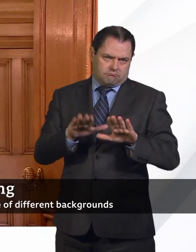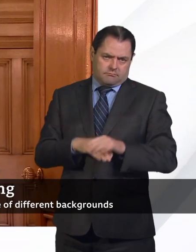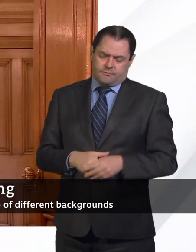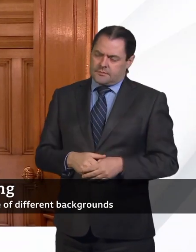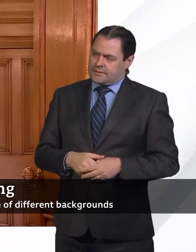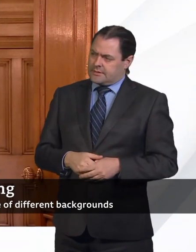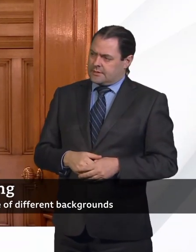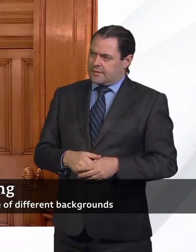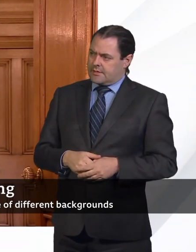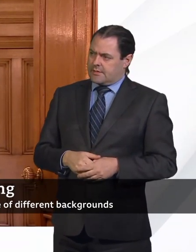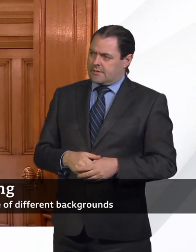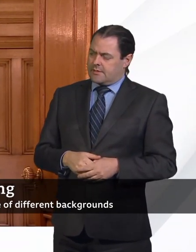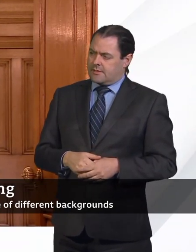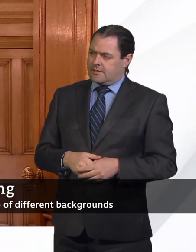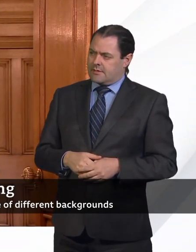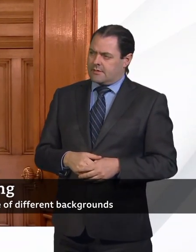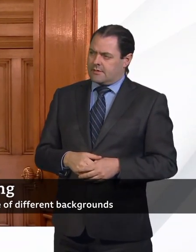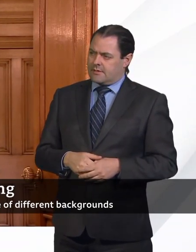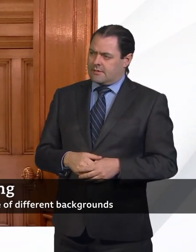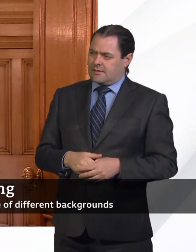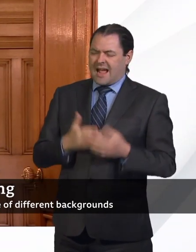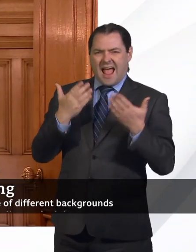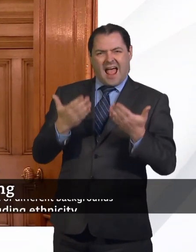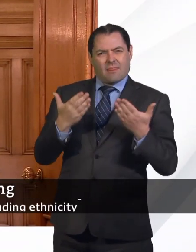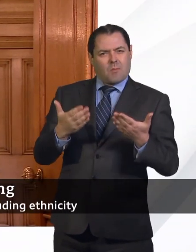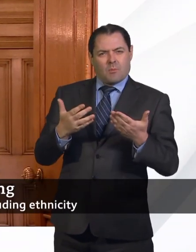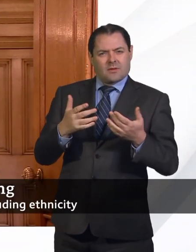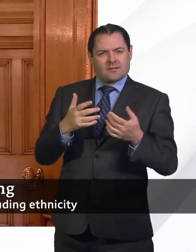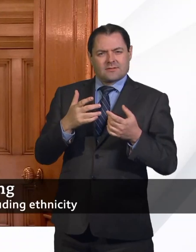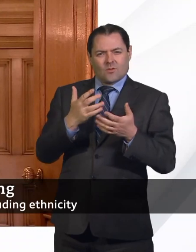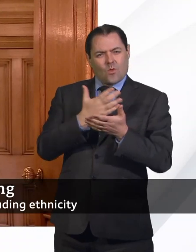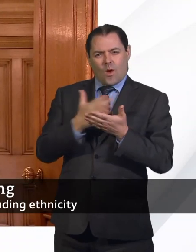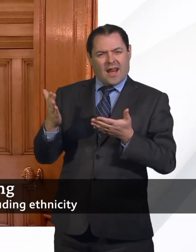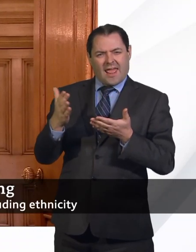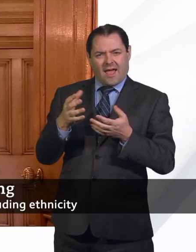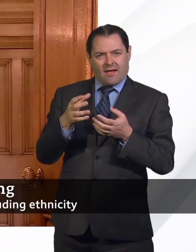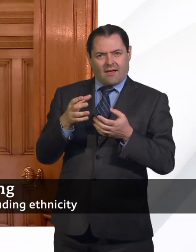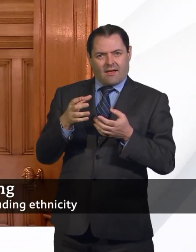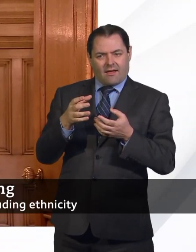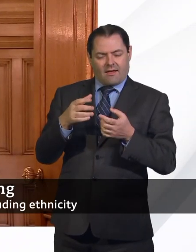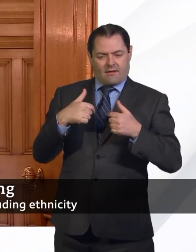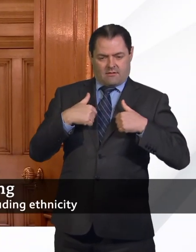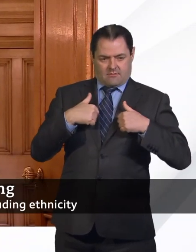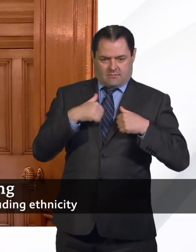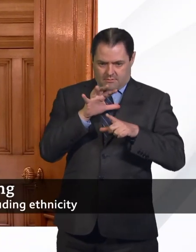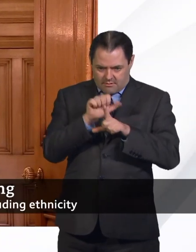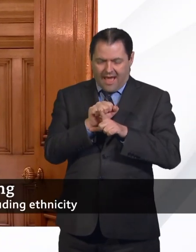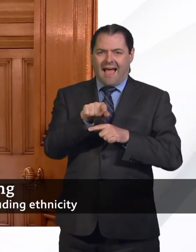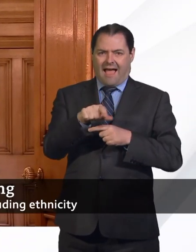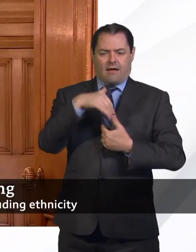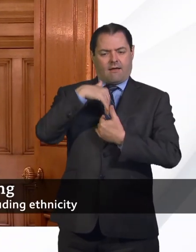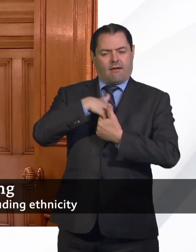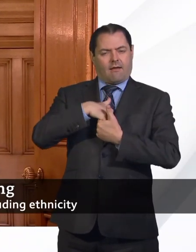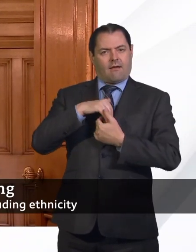We haven't yet been able to pin down the science of whether having antibody means that you